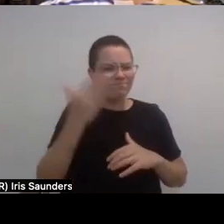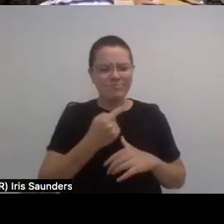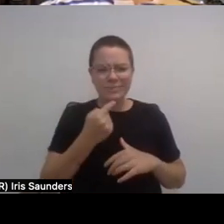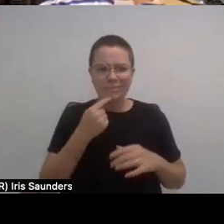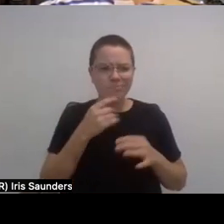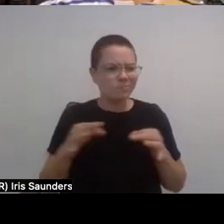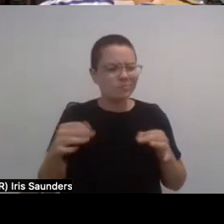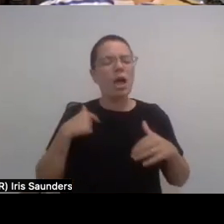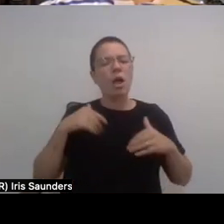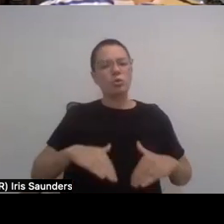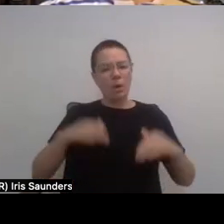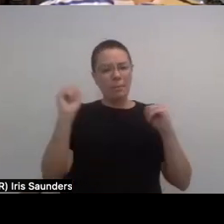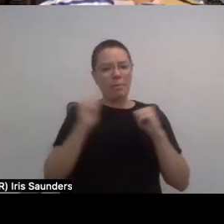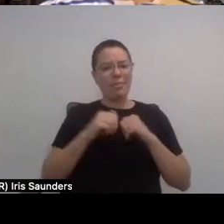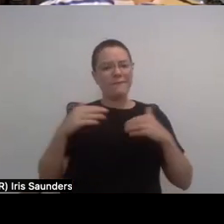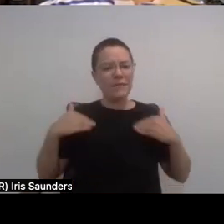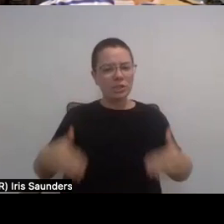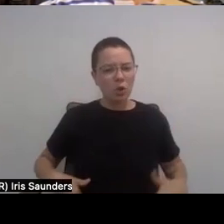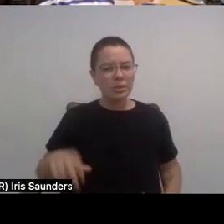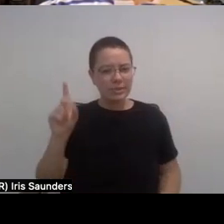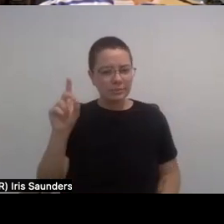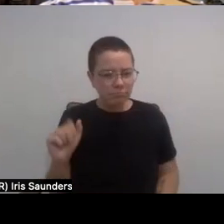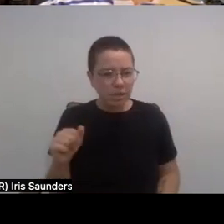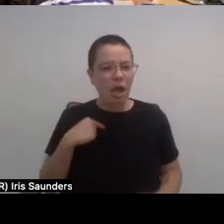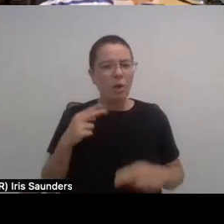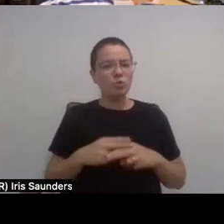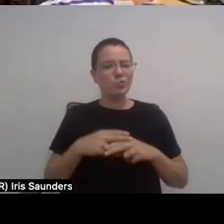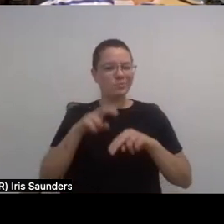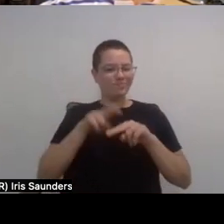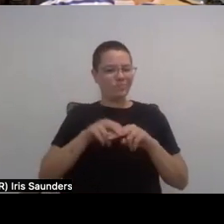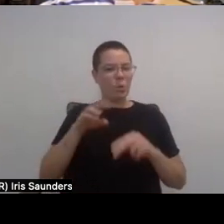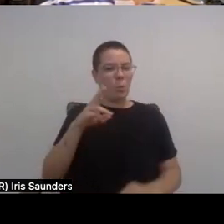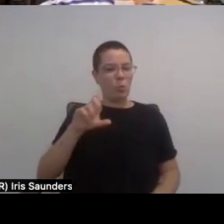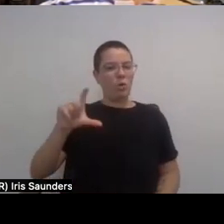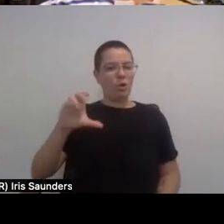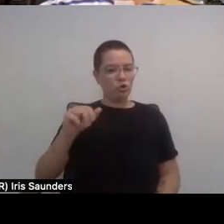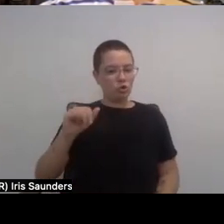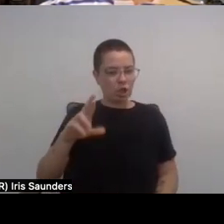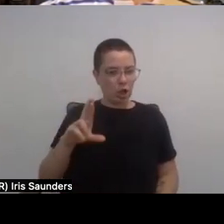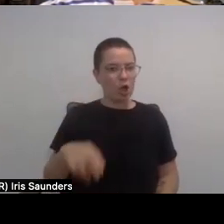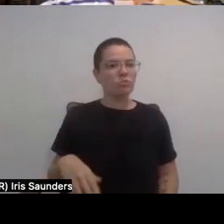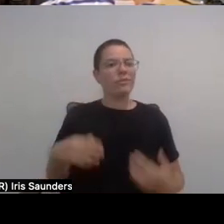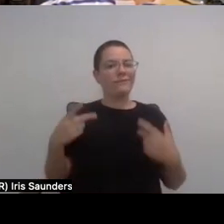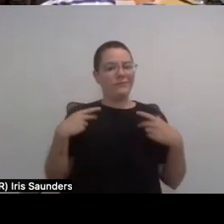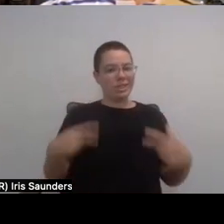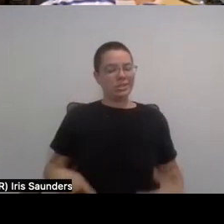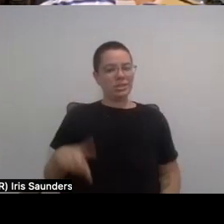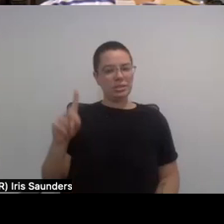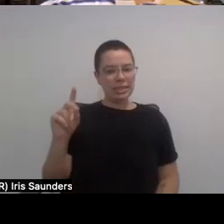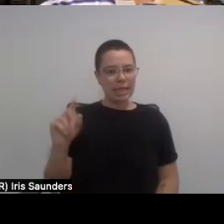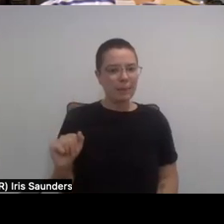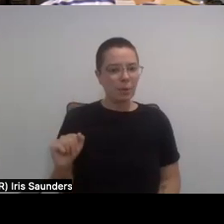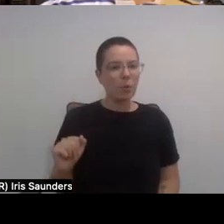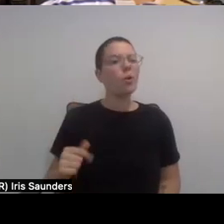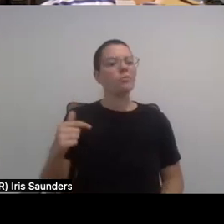and using the wheelchair. And then on top of that, being physically disabled, I, you know,